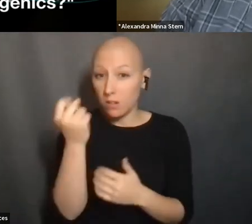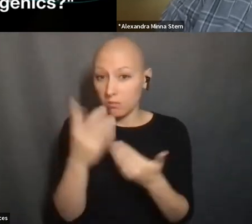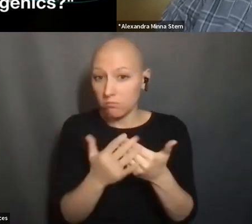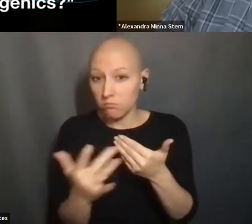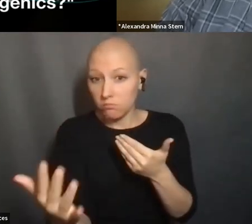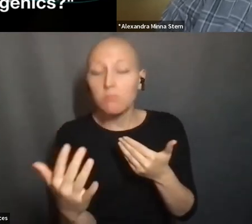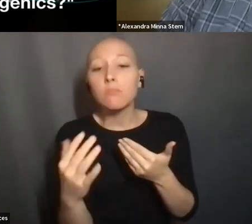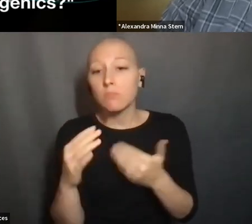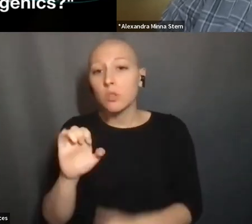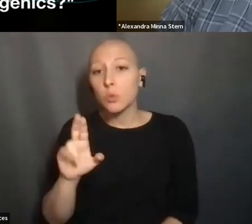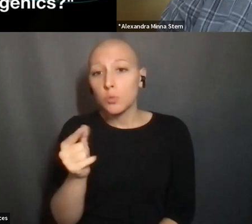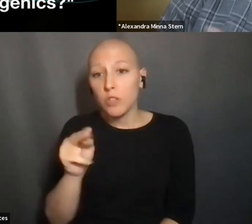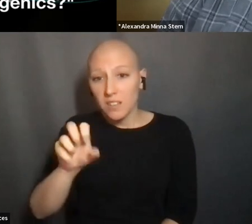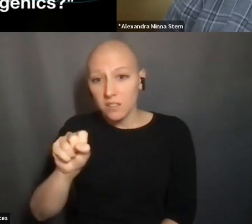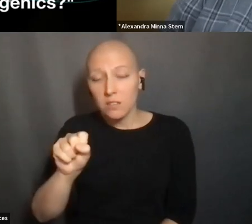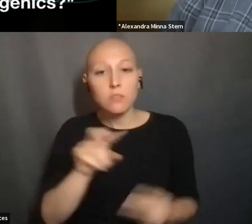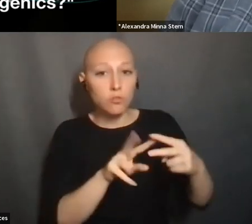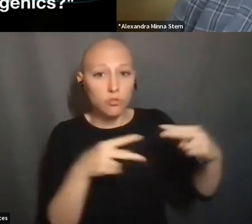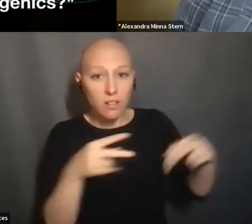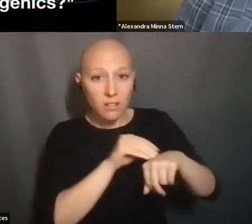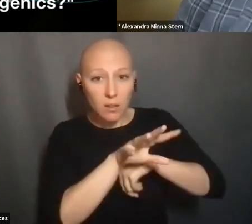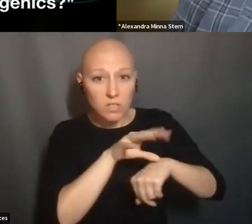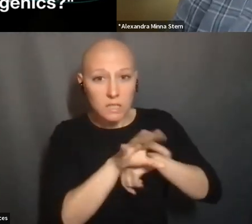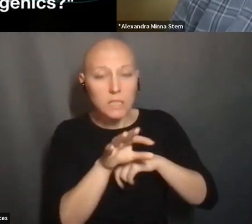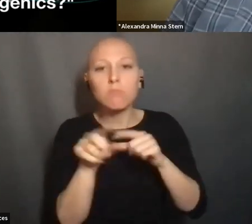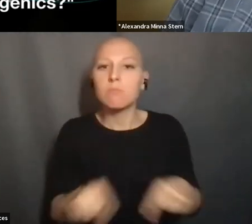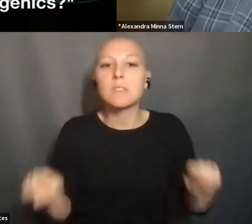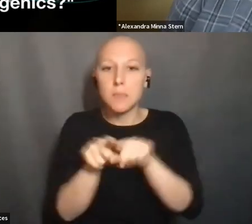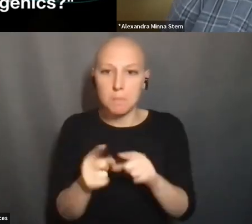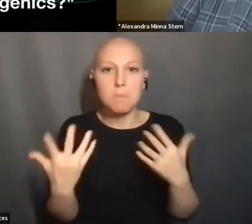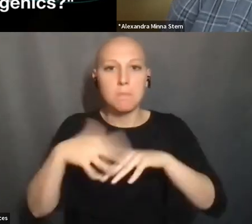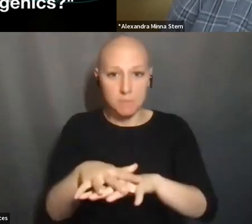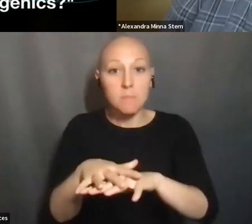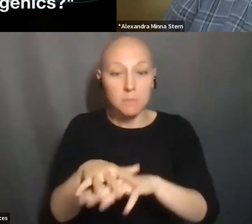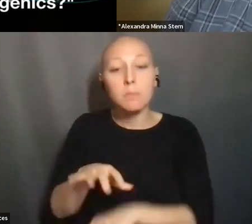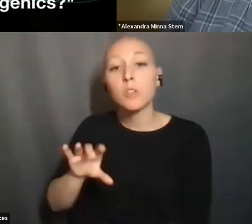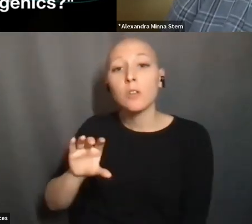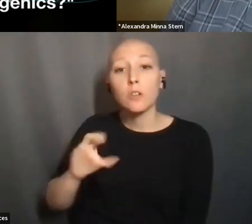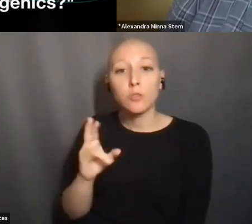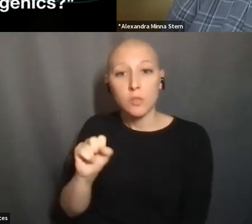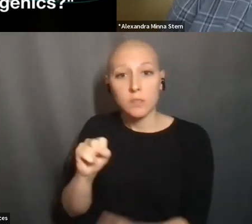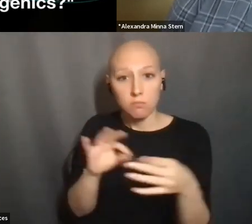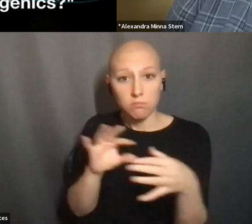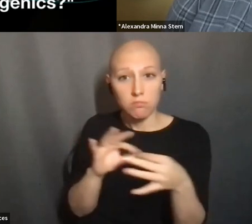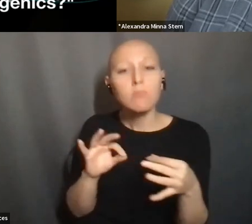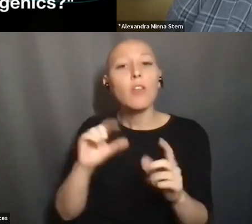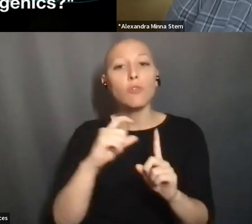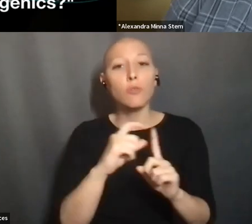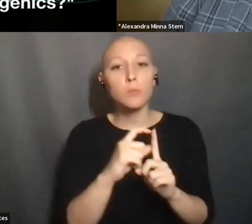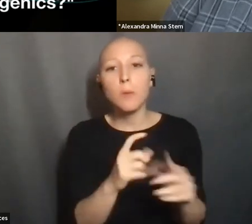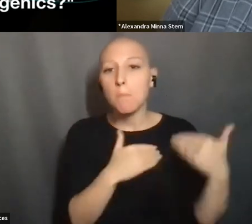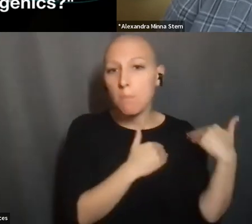WERE OFTEN ONE IN THE SAME. AND THIS SPEAKS TO WHAT CHRIS WAS SAYING ABOUT THE USE OF TERMS SUCH AS BURDEN OR